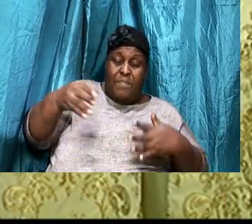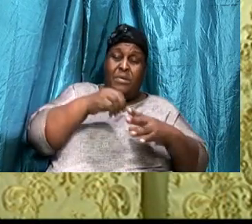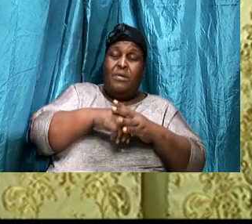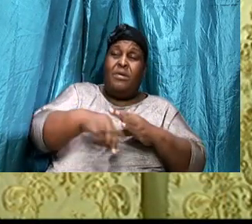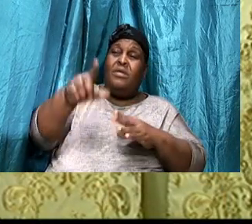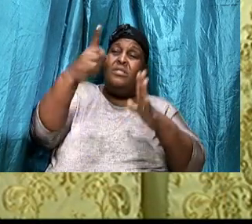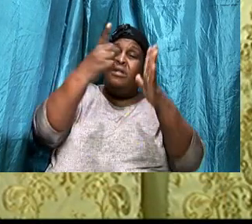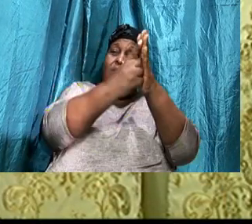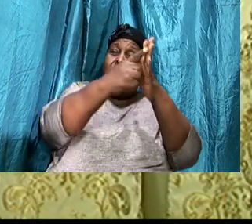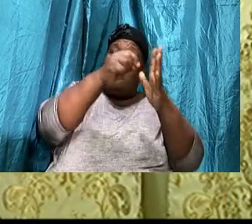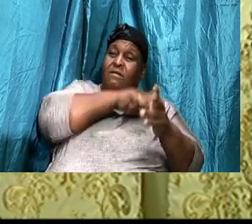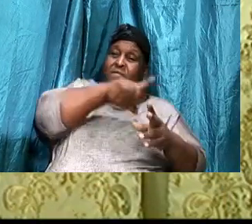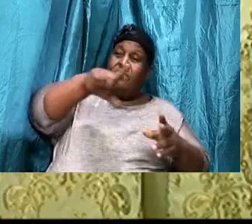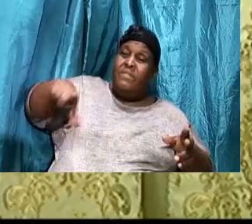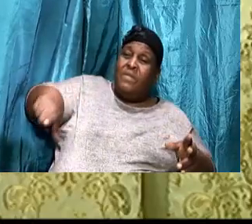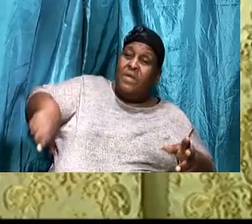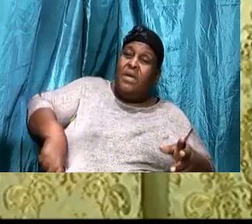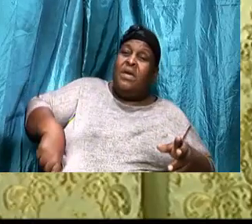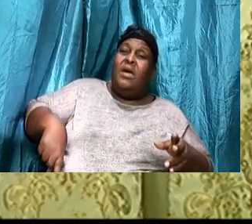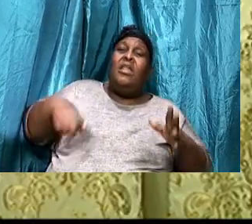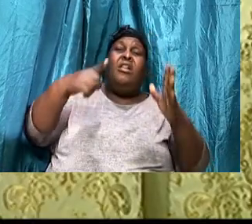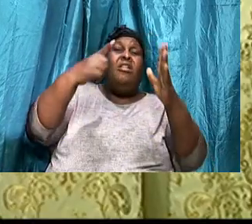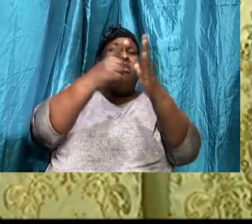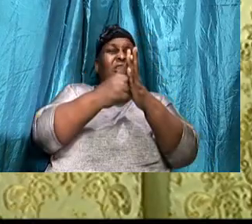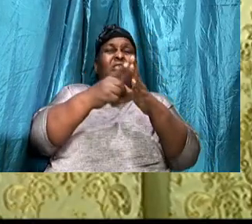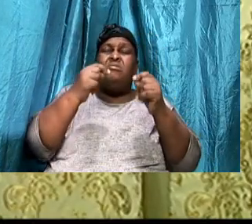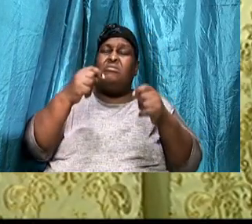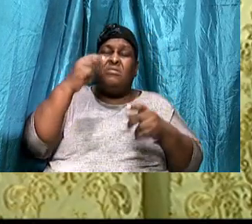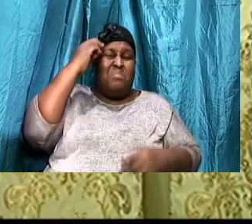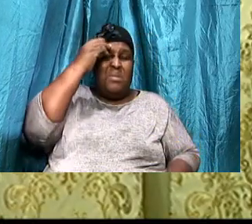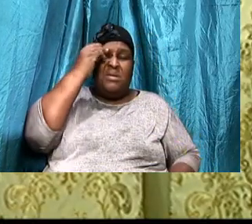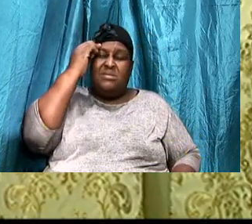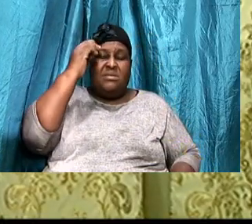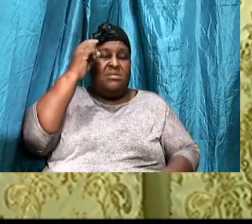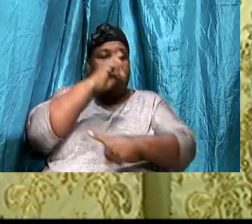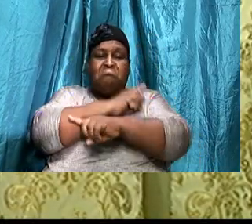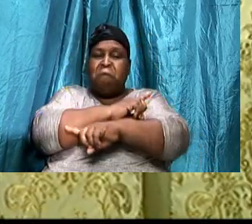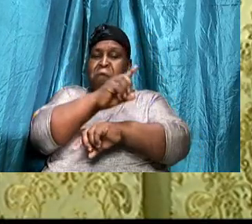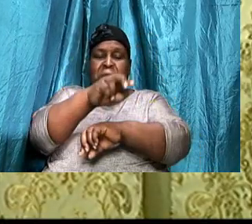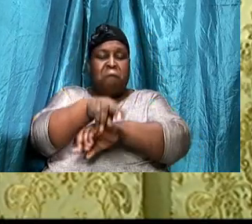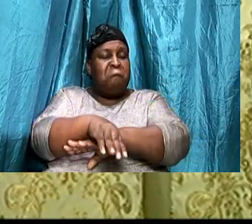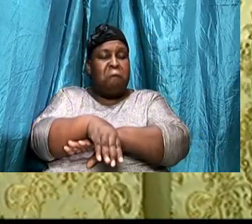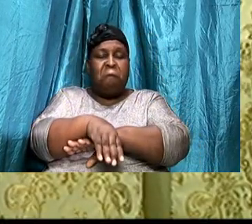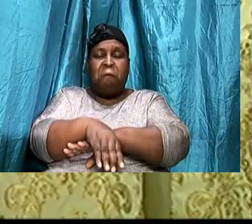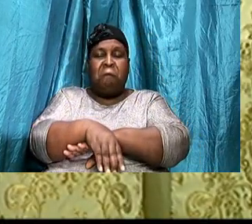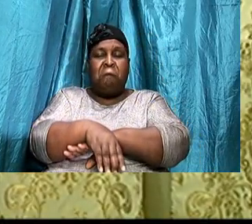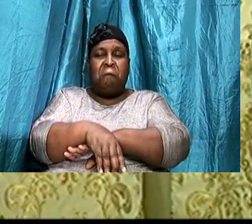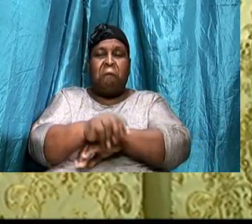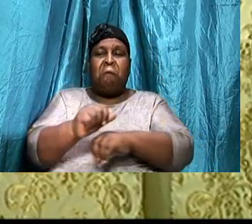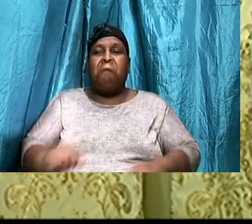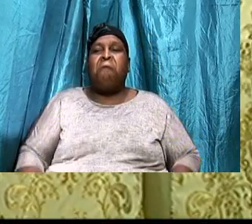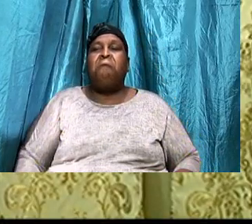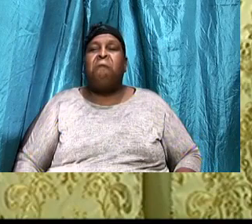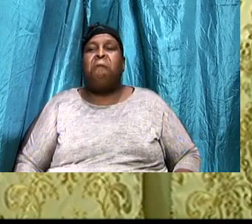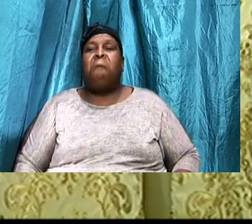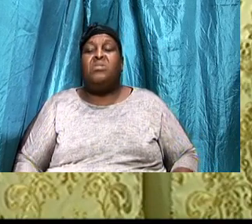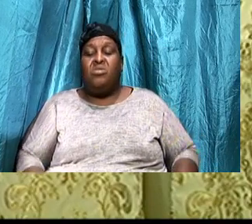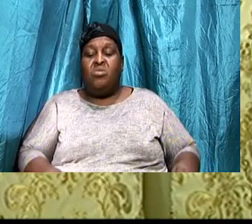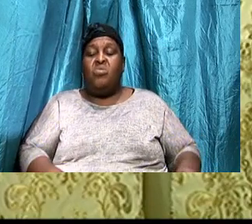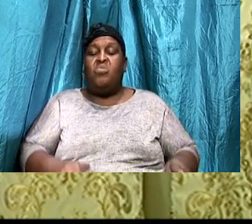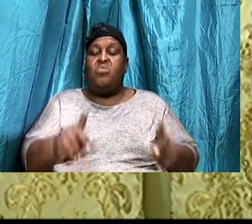the Lord, And in the law, Do it, He meditate, Day and night, If we jump over, Into the New Testament,